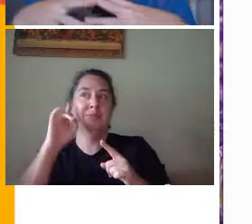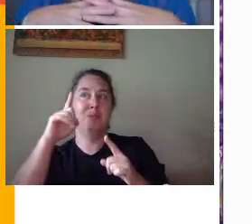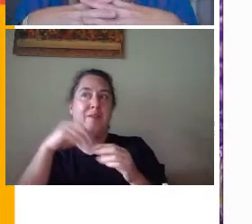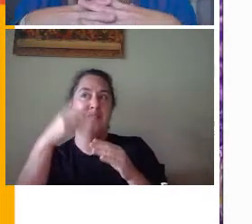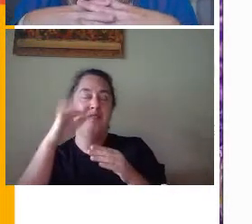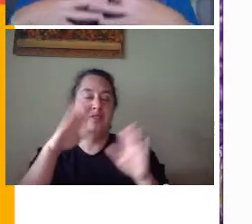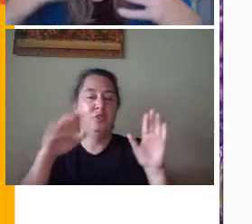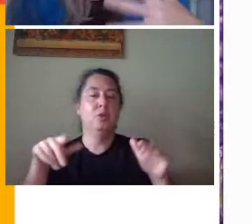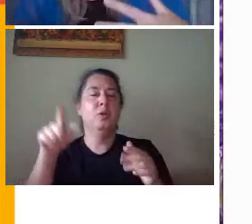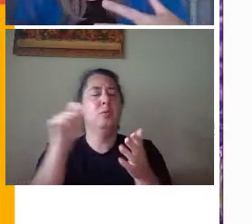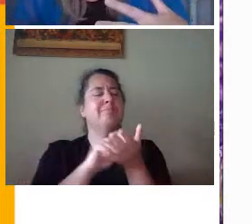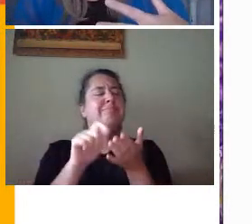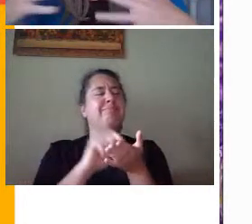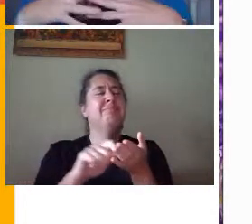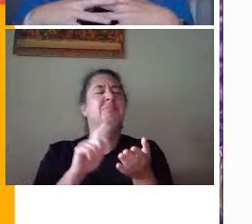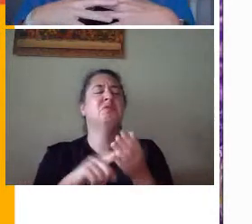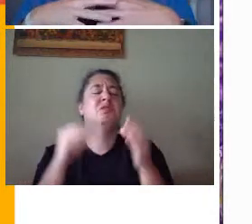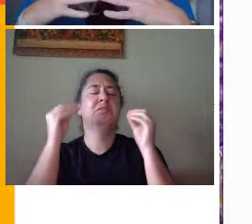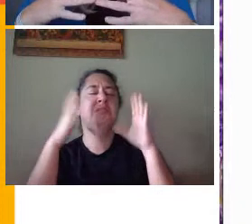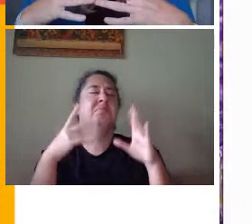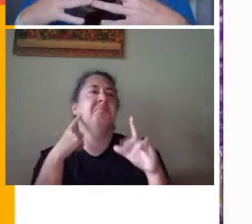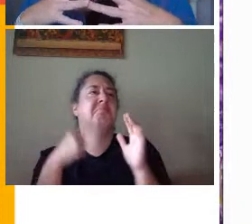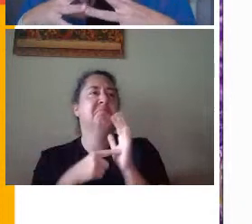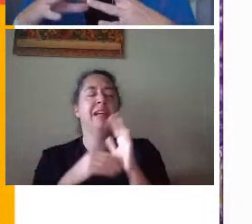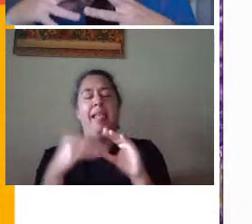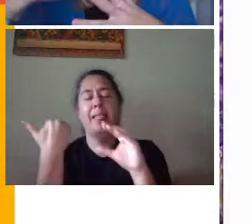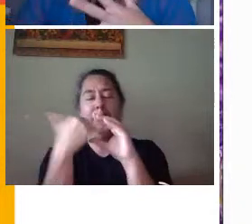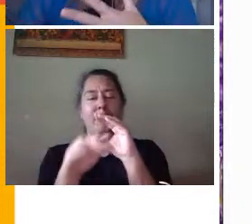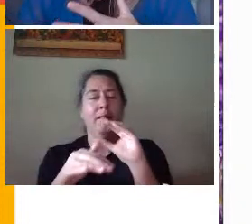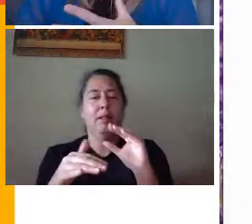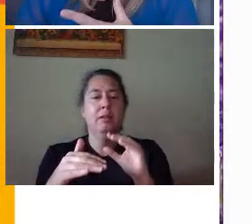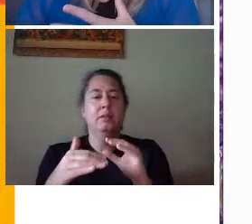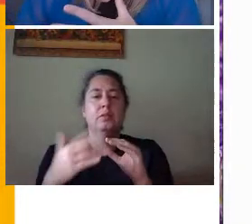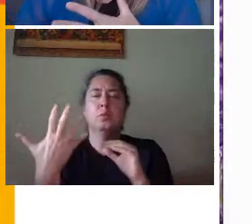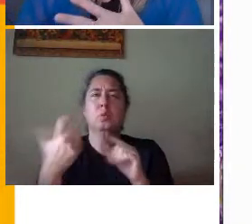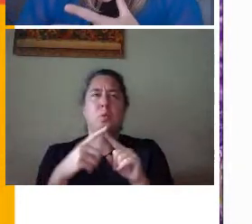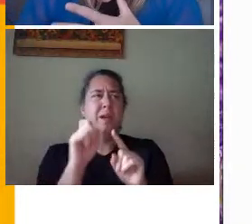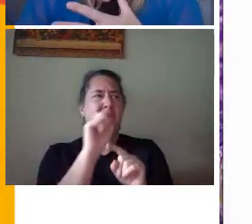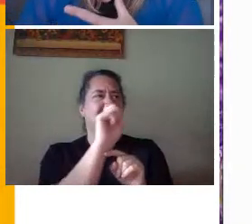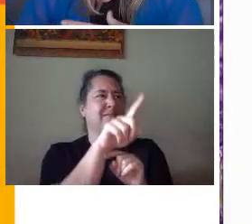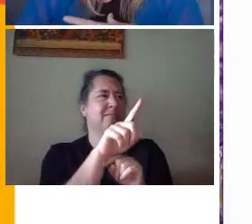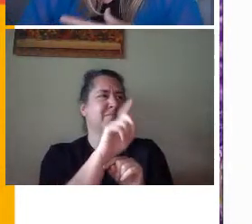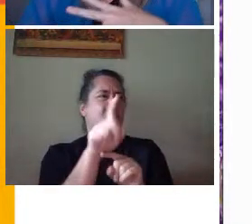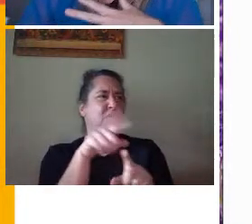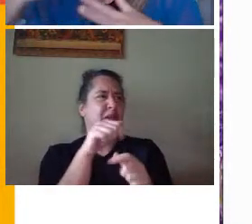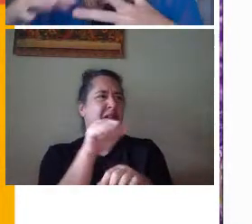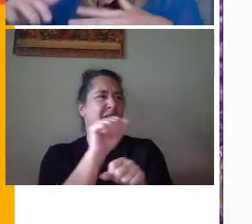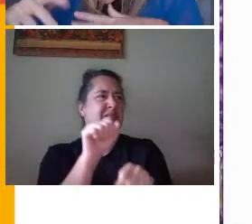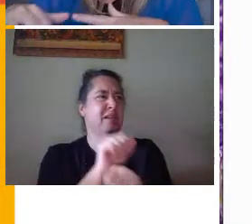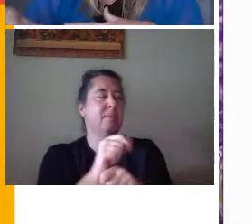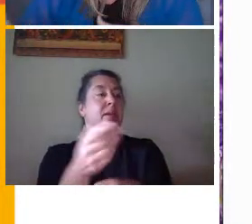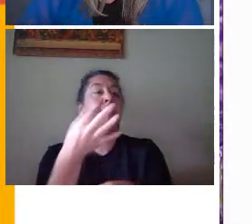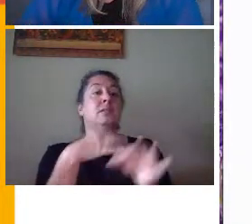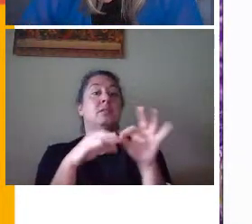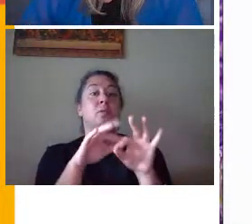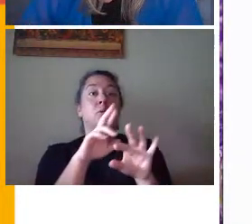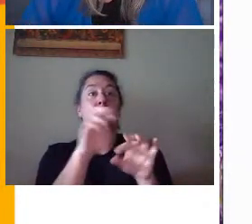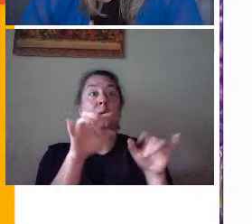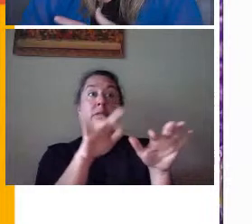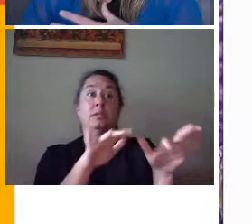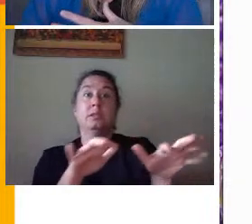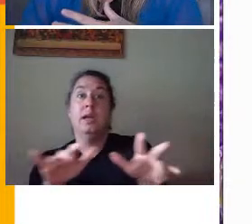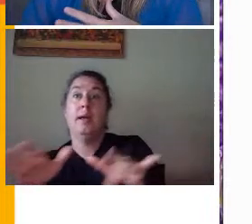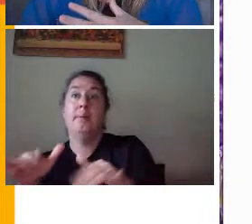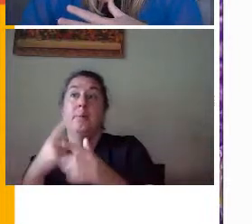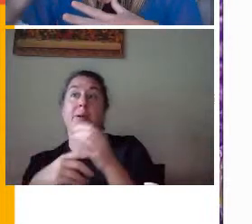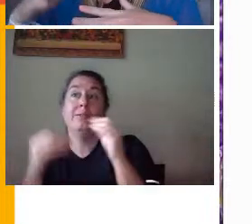teacher, let's say an email, there are some things that if you want to ask a question about an assignment, instead of retyping everything the teacher said,